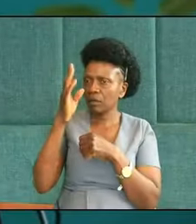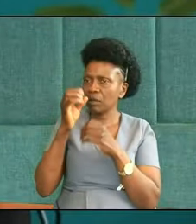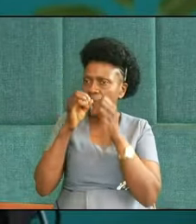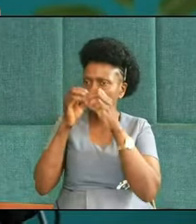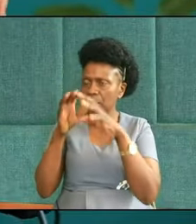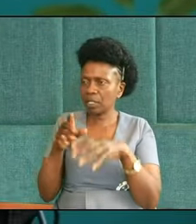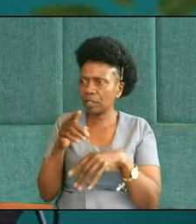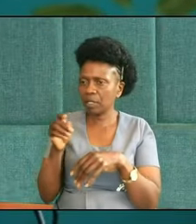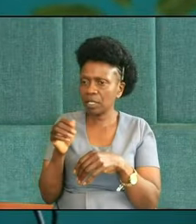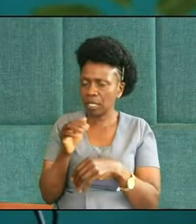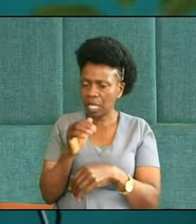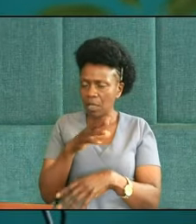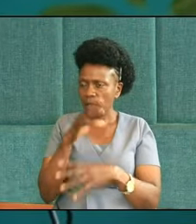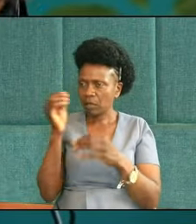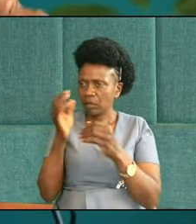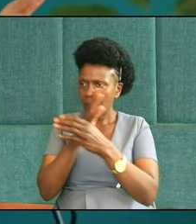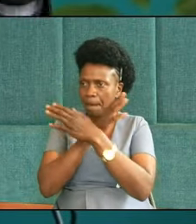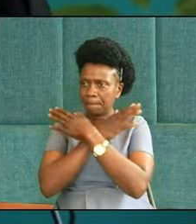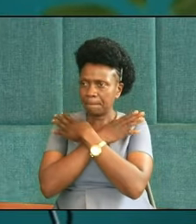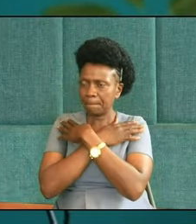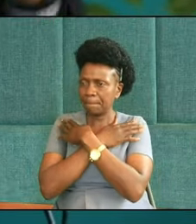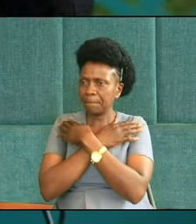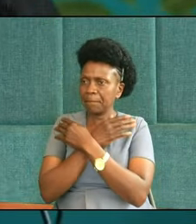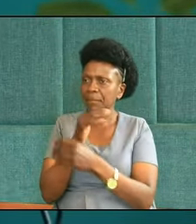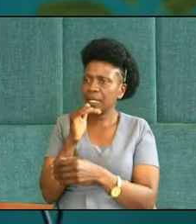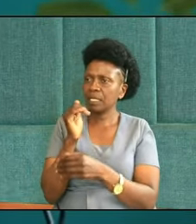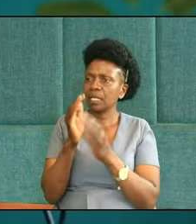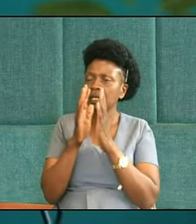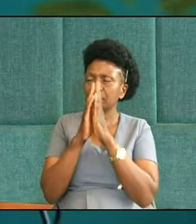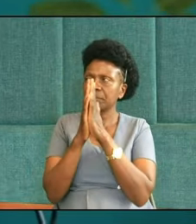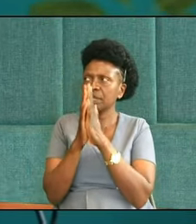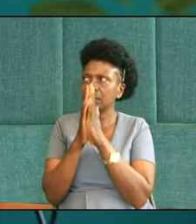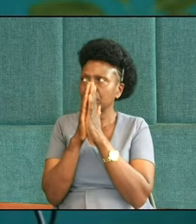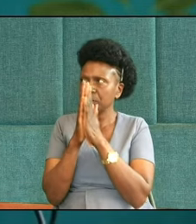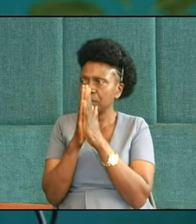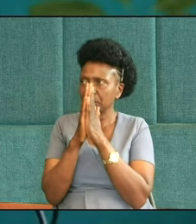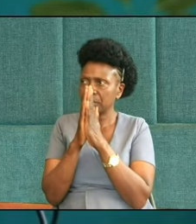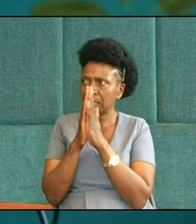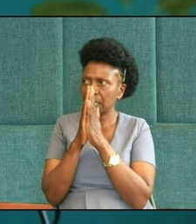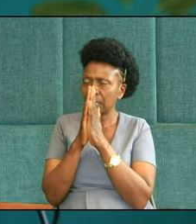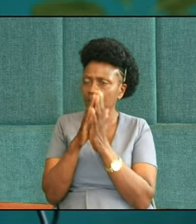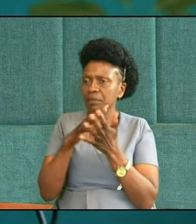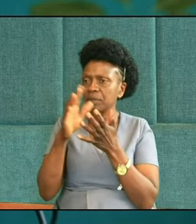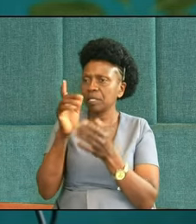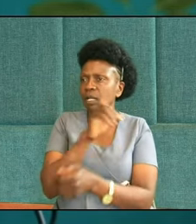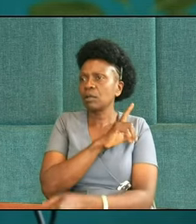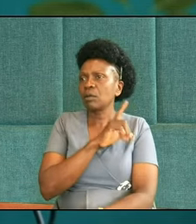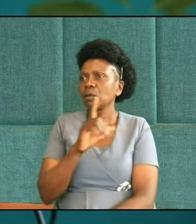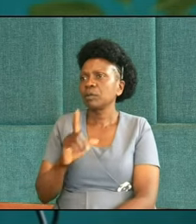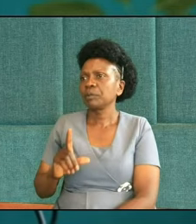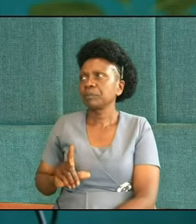I asked him, I prayed, I know other people were praying, we prayed, we prayed, and praise the Lord,